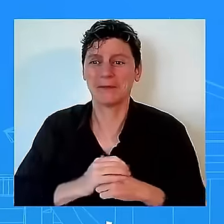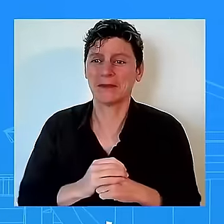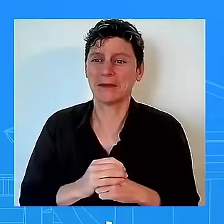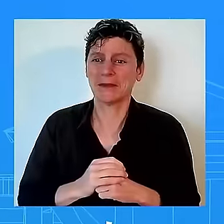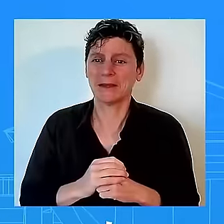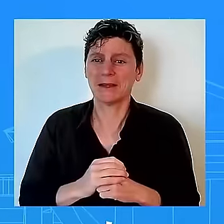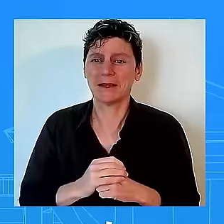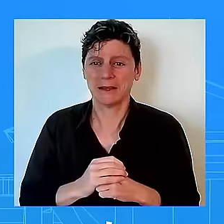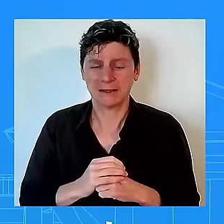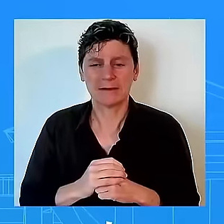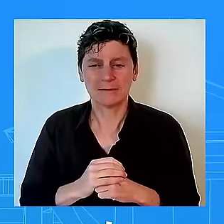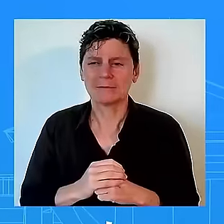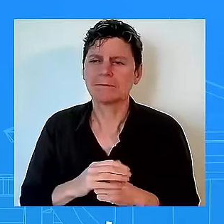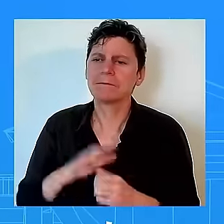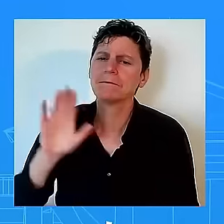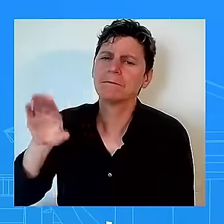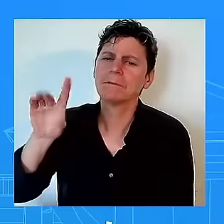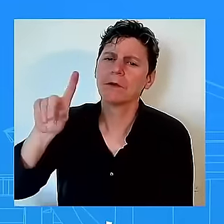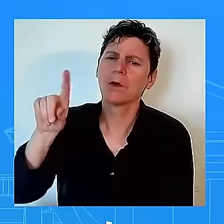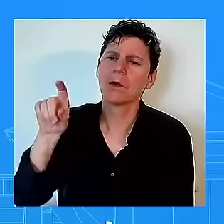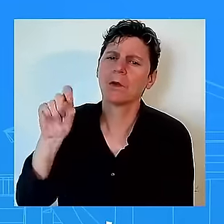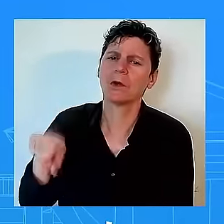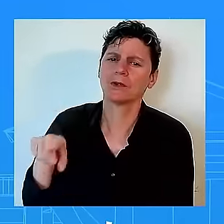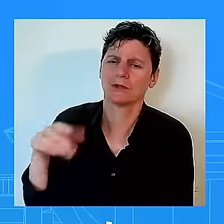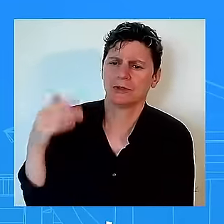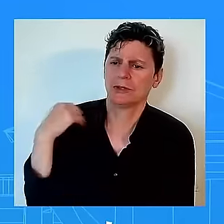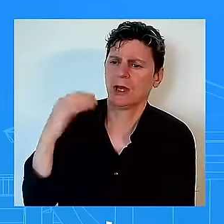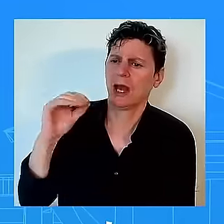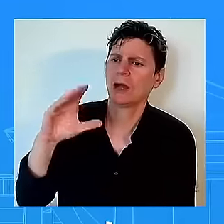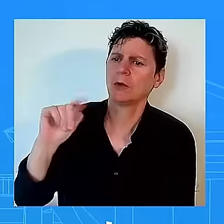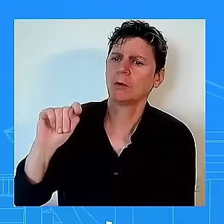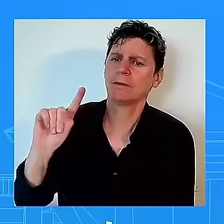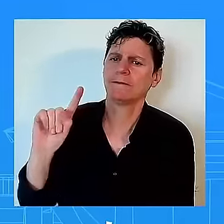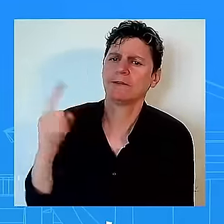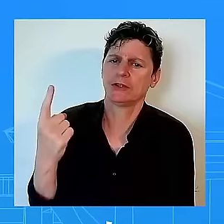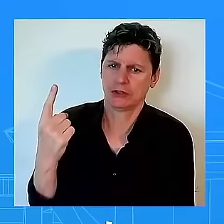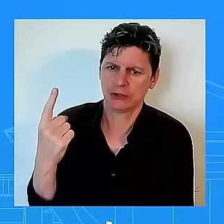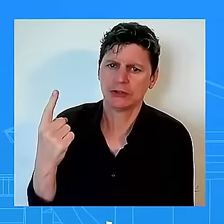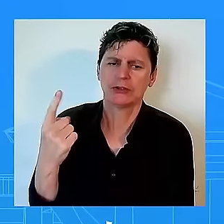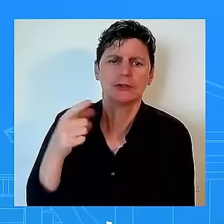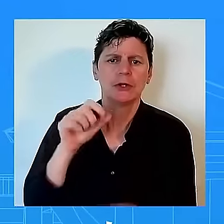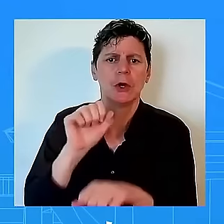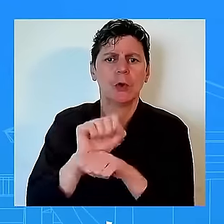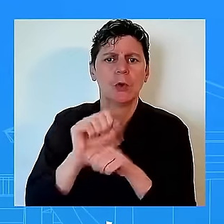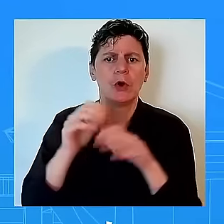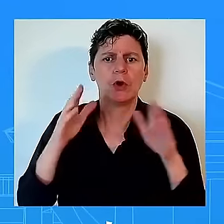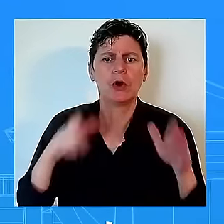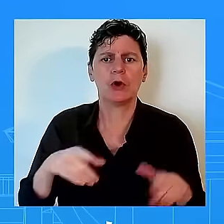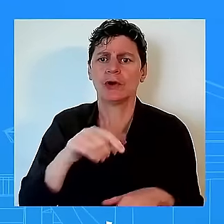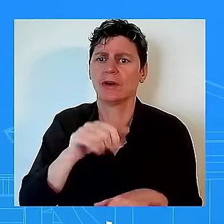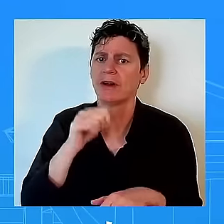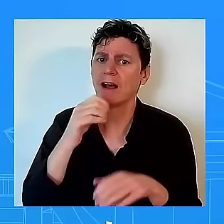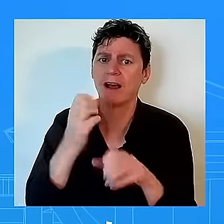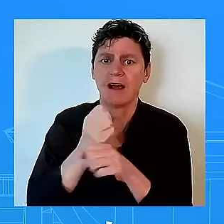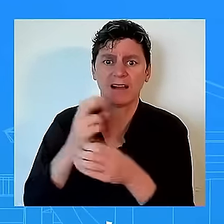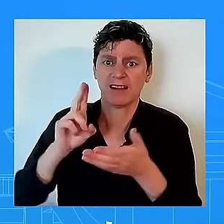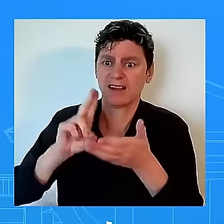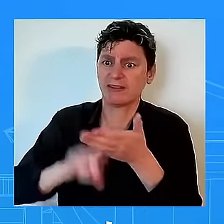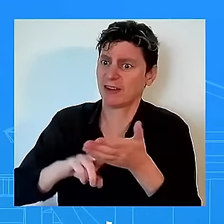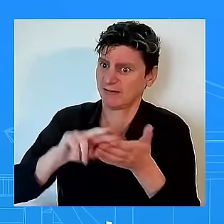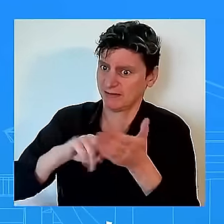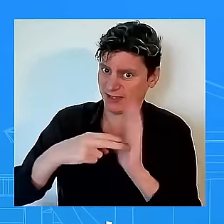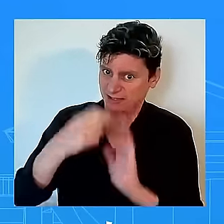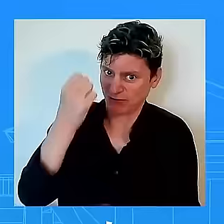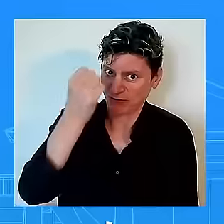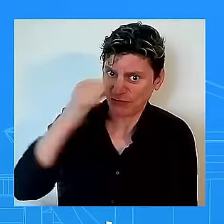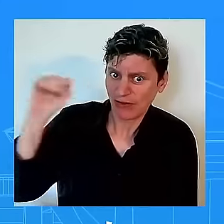workers don't get a uh contract that could be a strike is the president do you know going to invoke the federal law to avoid i'm not